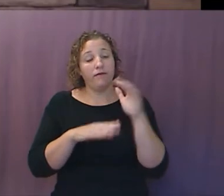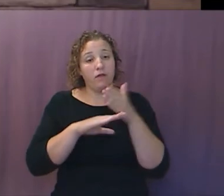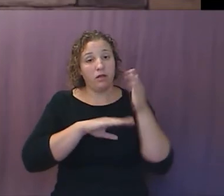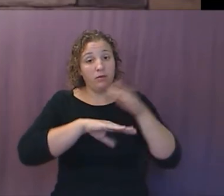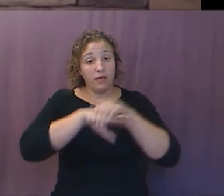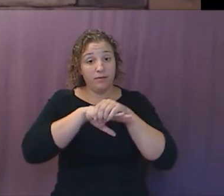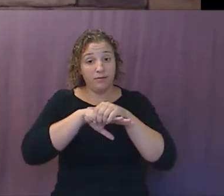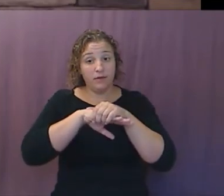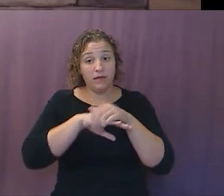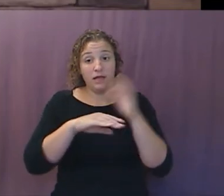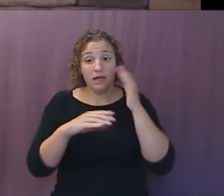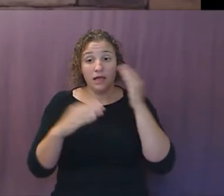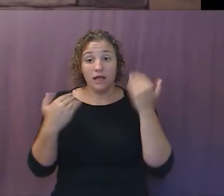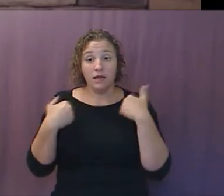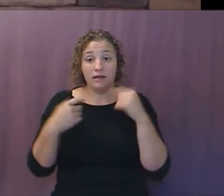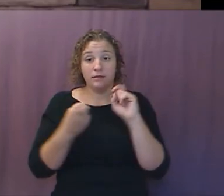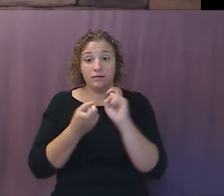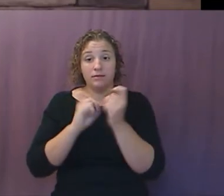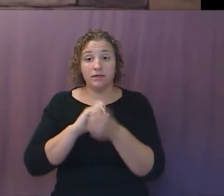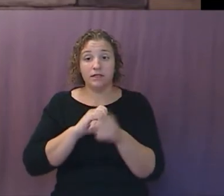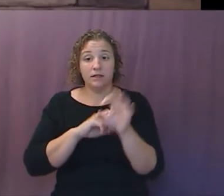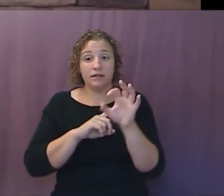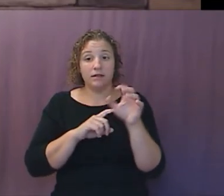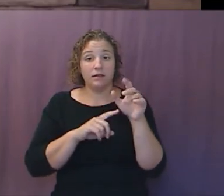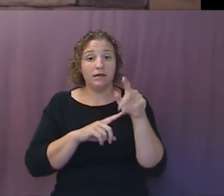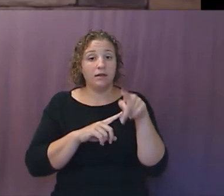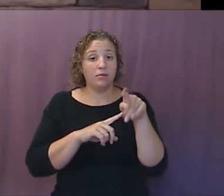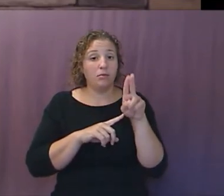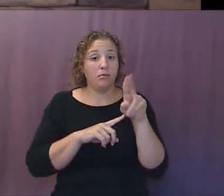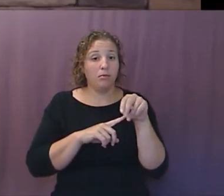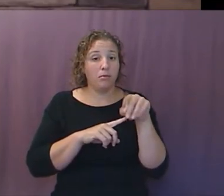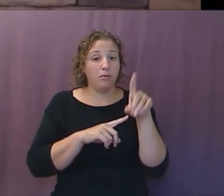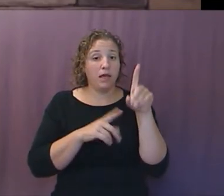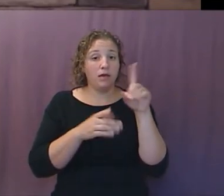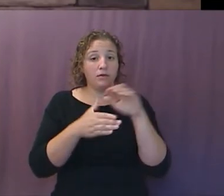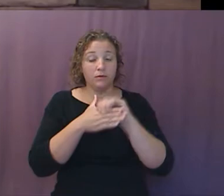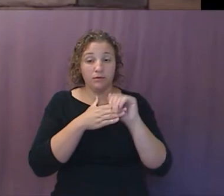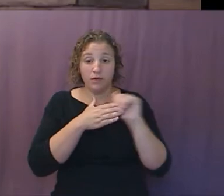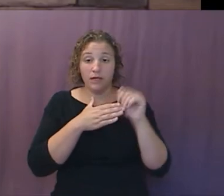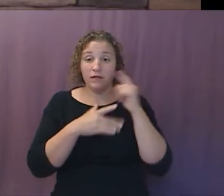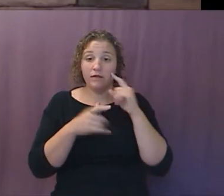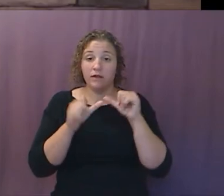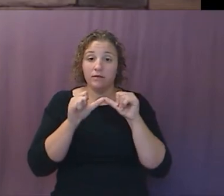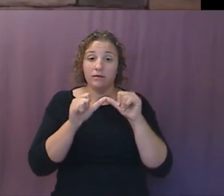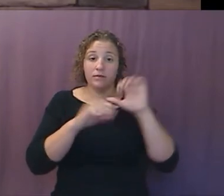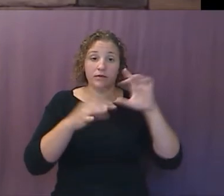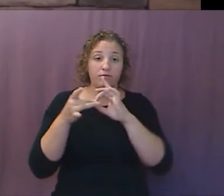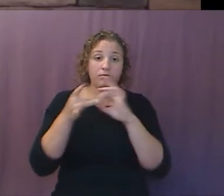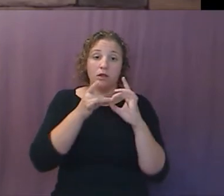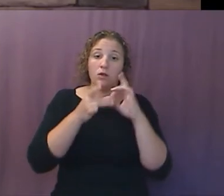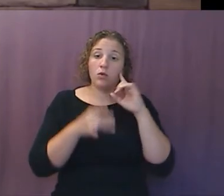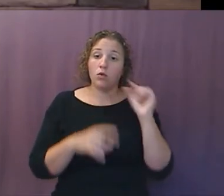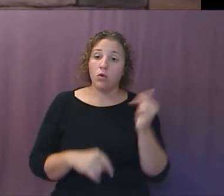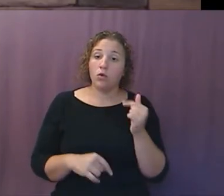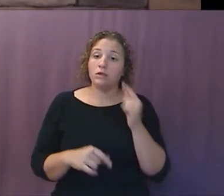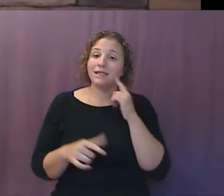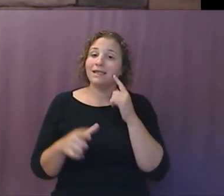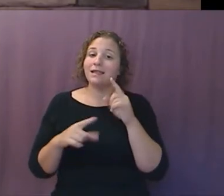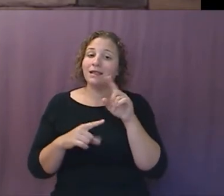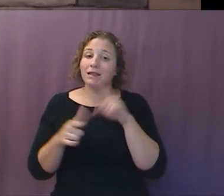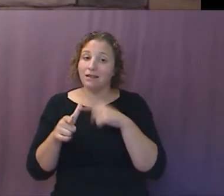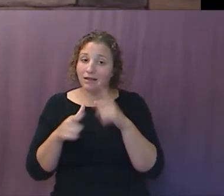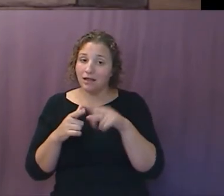Mint, fixed the pound to gold at a ratio that held for more than two centuries. And then the U.S., thanks to Alexander Hamilton,